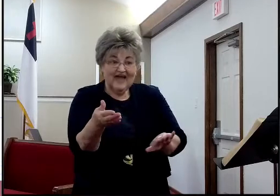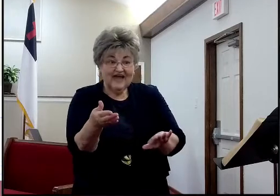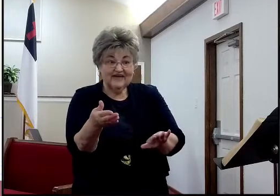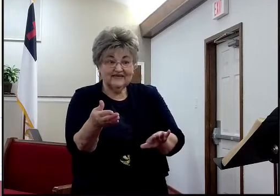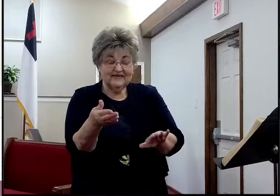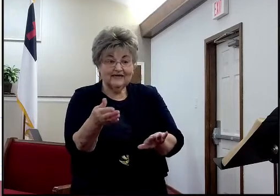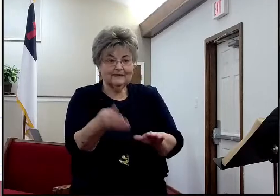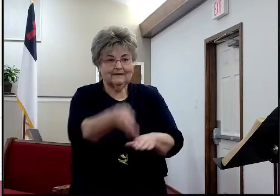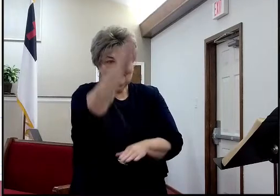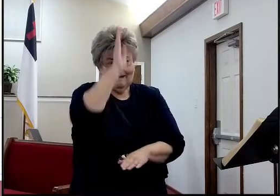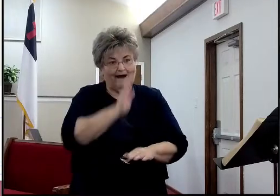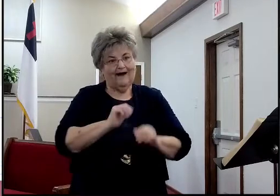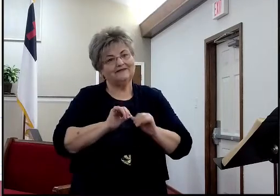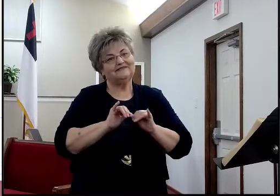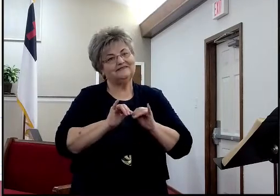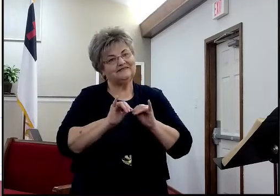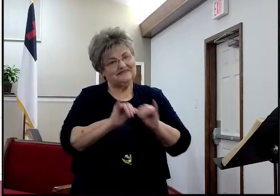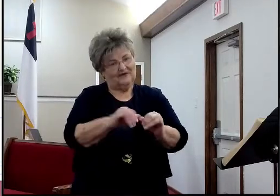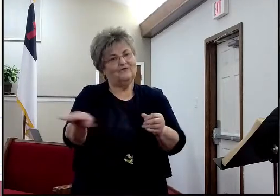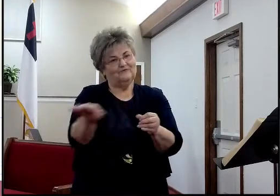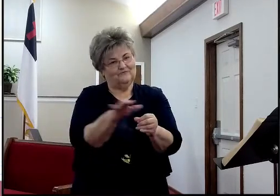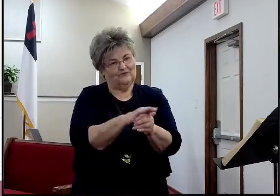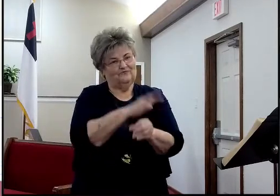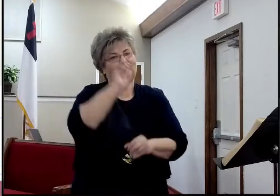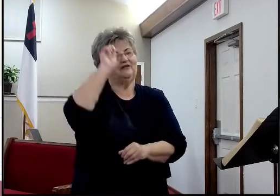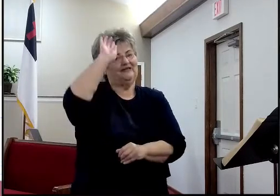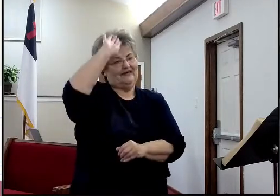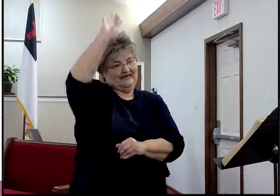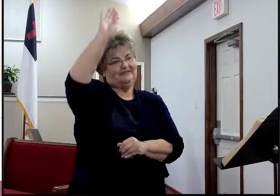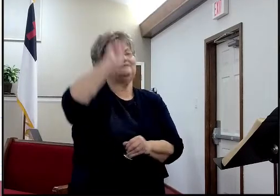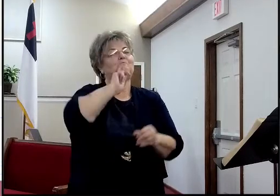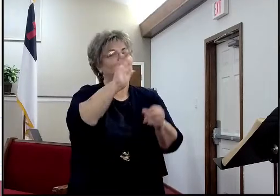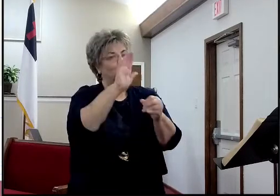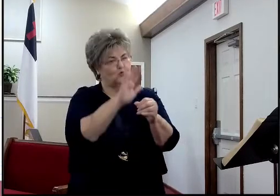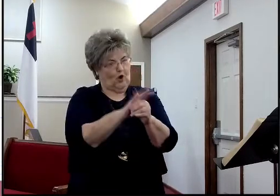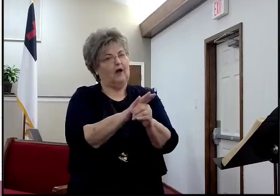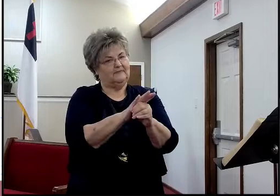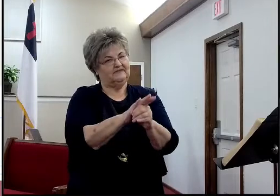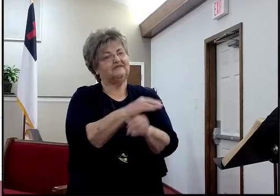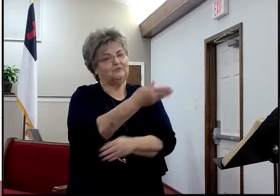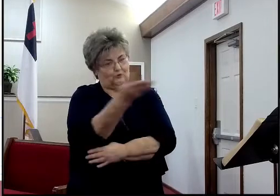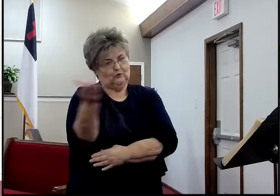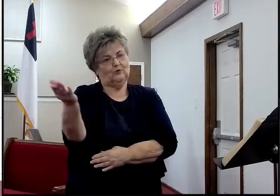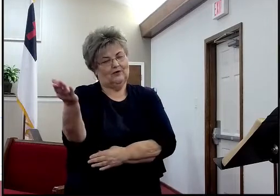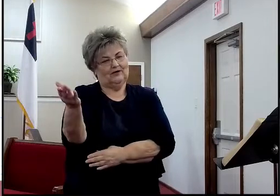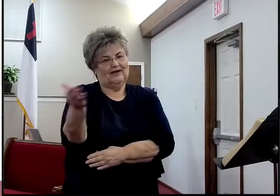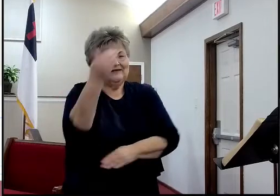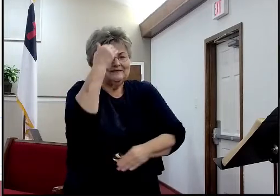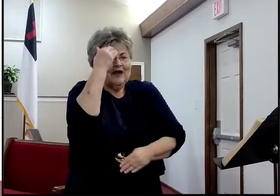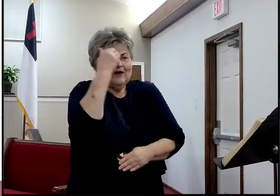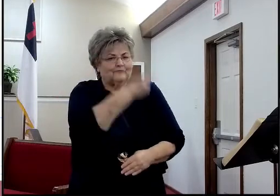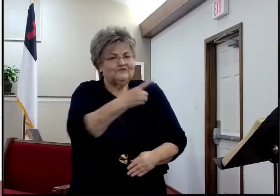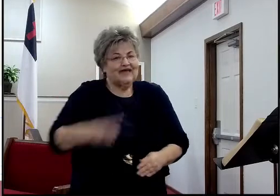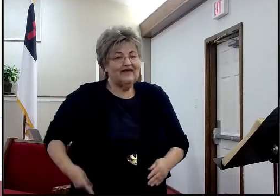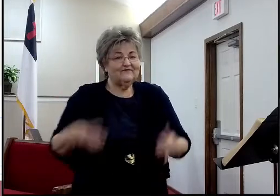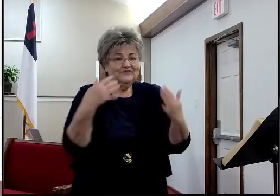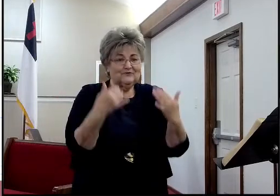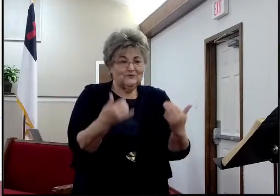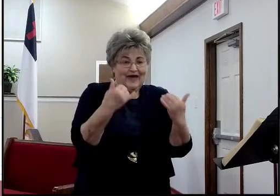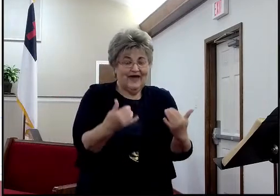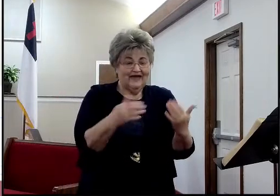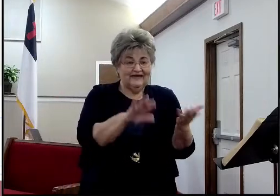dead. And he's still fulfilling his promises to David. Does that make sense? I know David is in heaven, with Abraham's bosom. But,